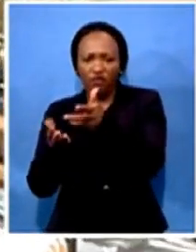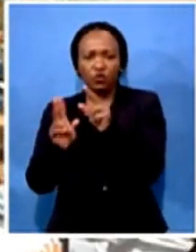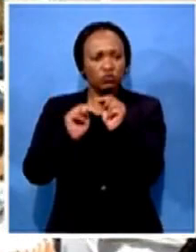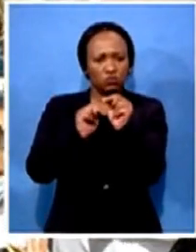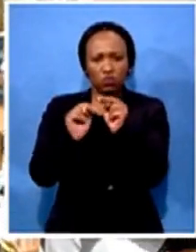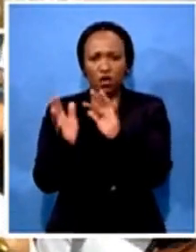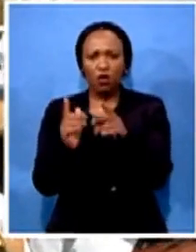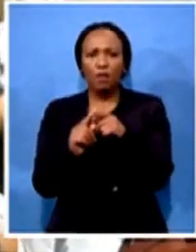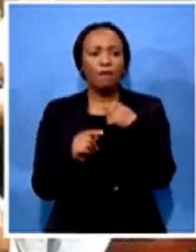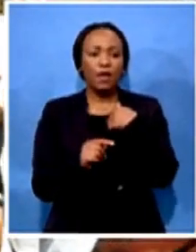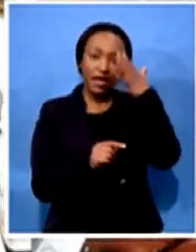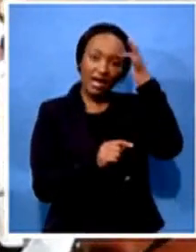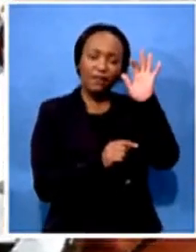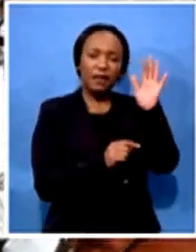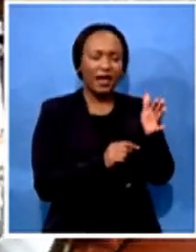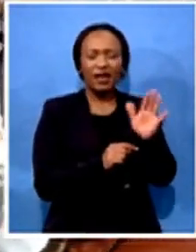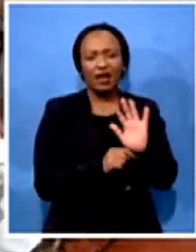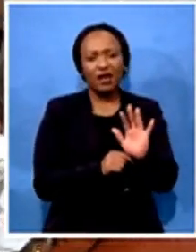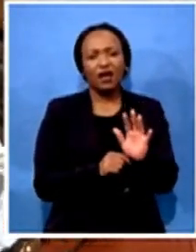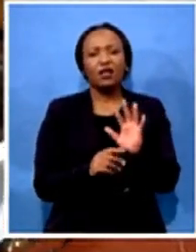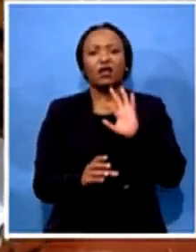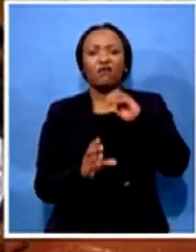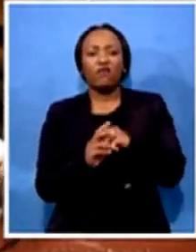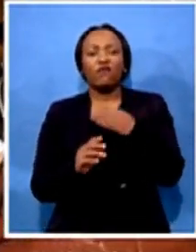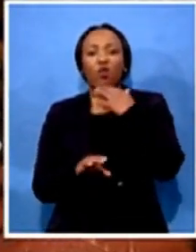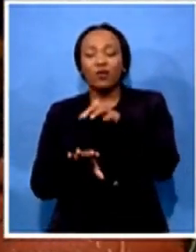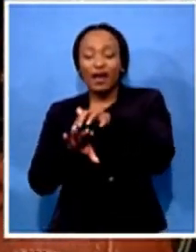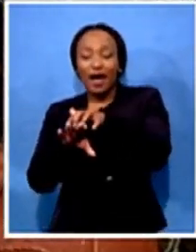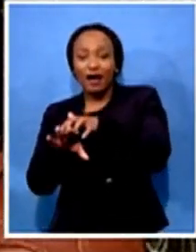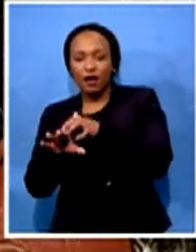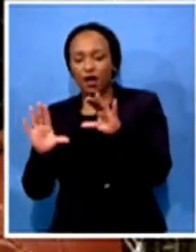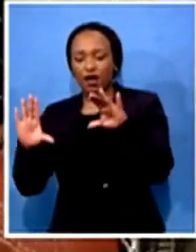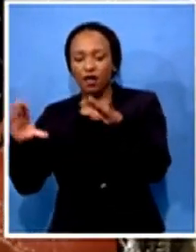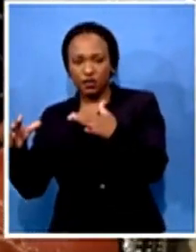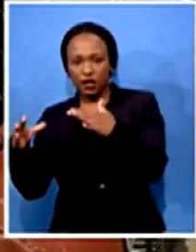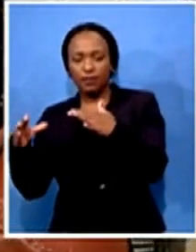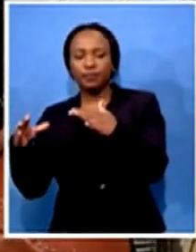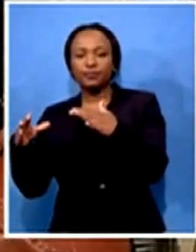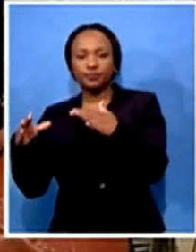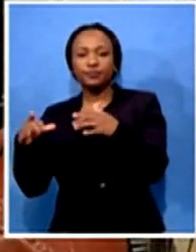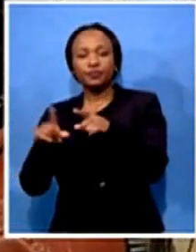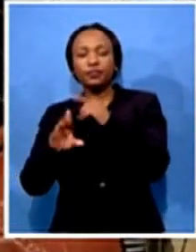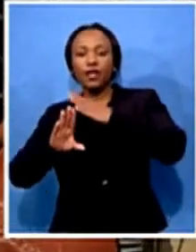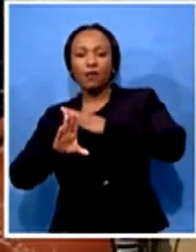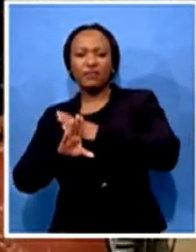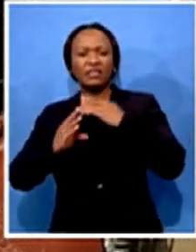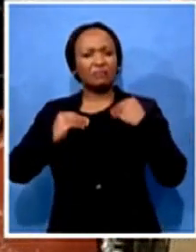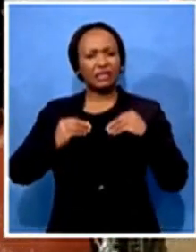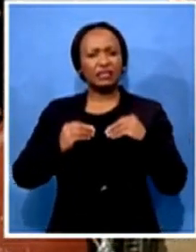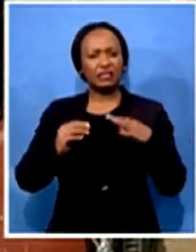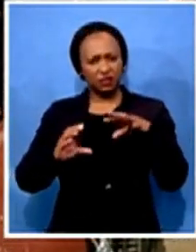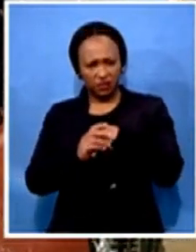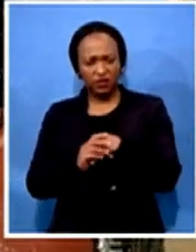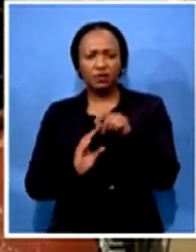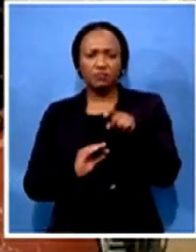also with the agriculture sector, with the private security sector to put in place action plans